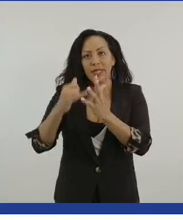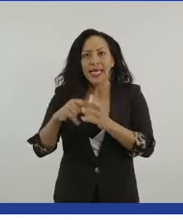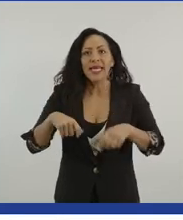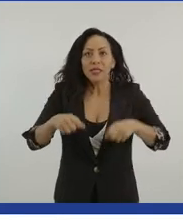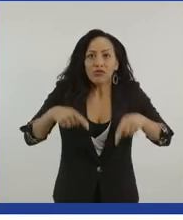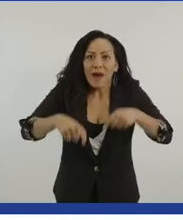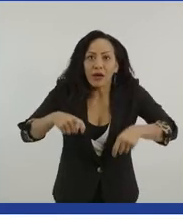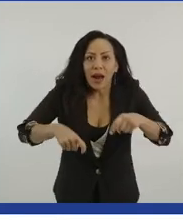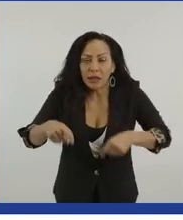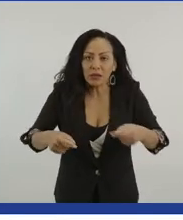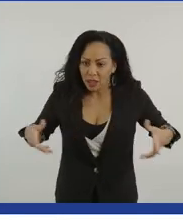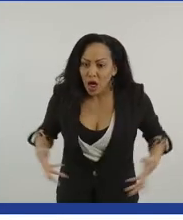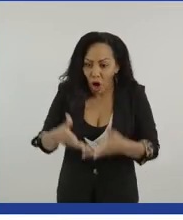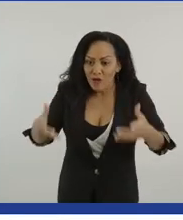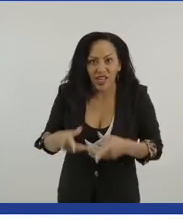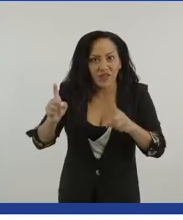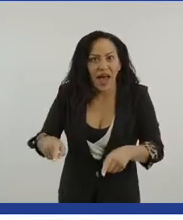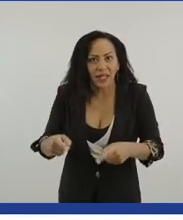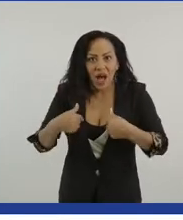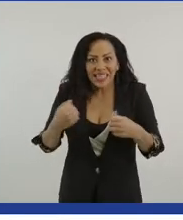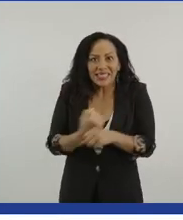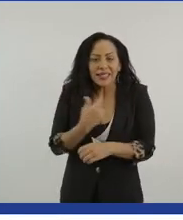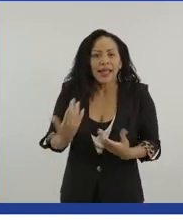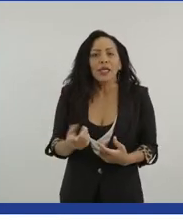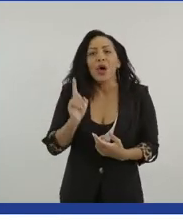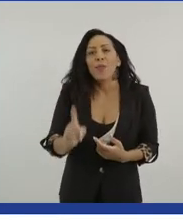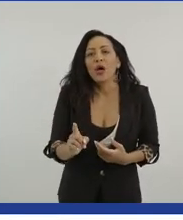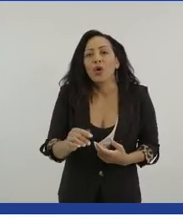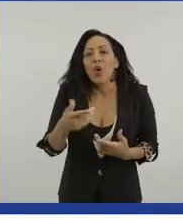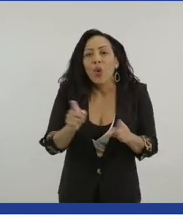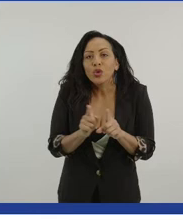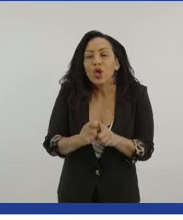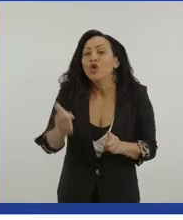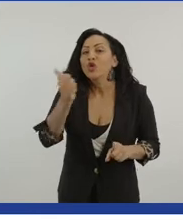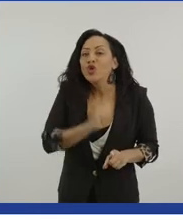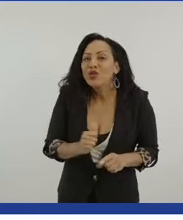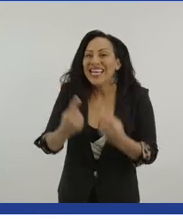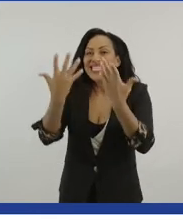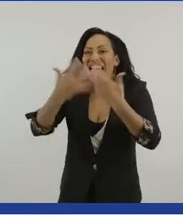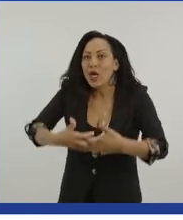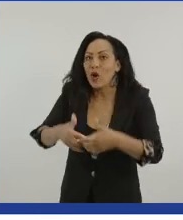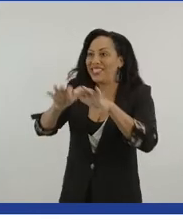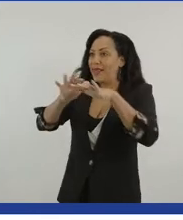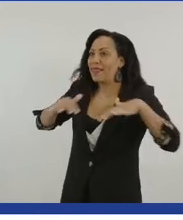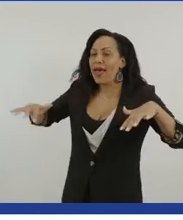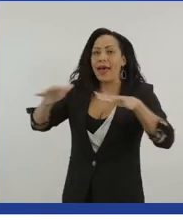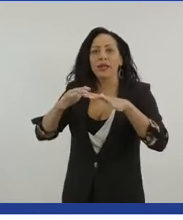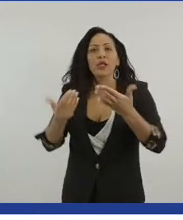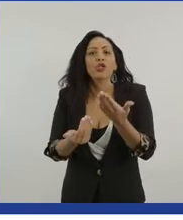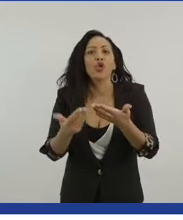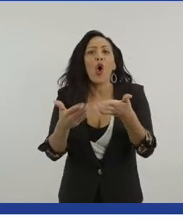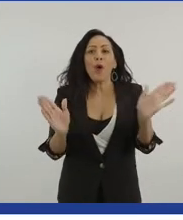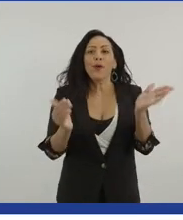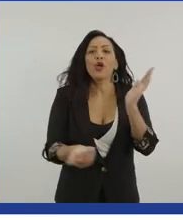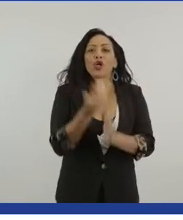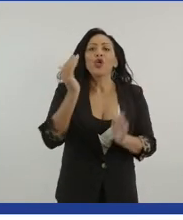and keep encouraging that, but it's, uh, it's about utilizing the, the technologies that's around to, to open up a new world and, and